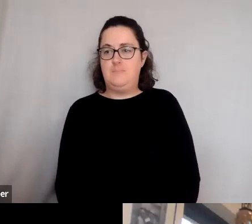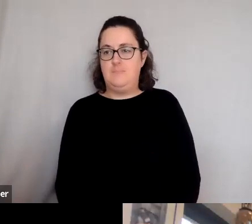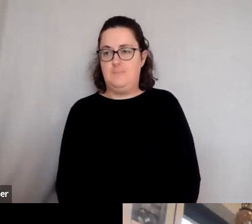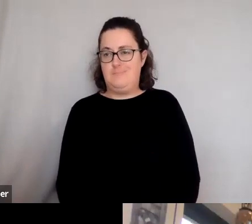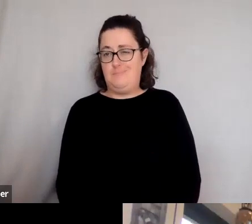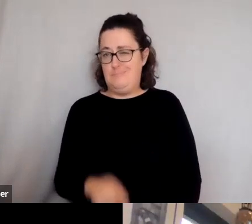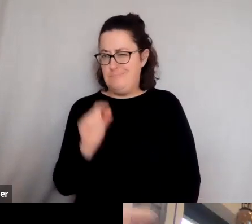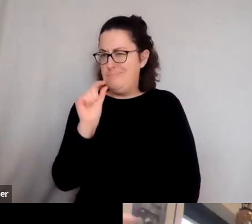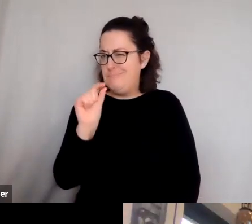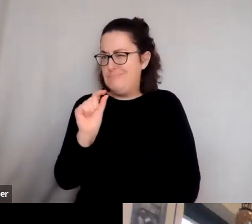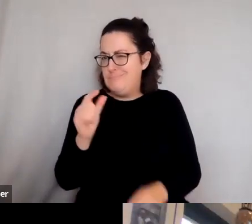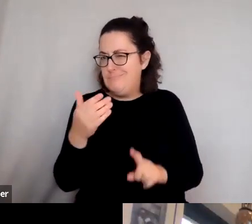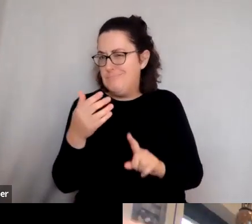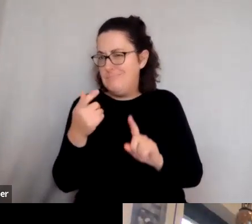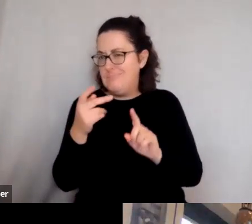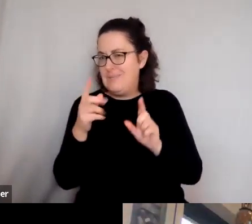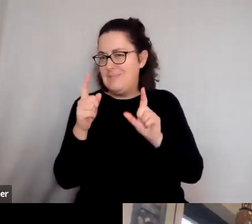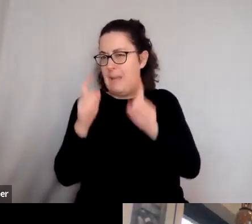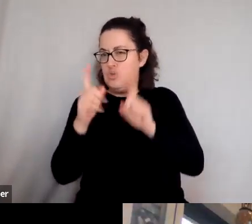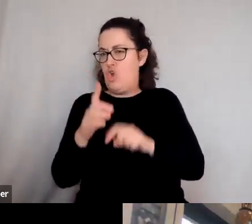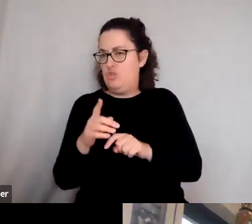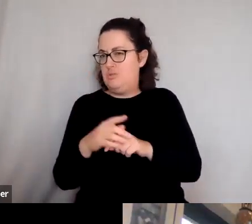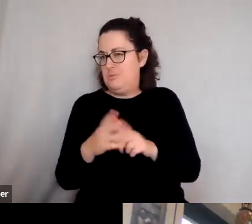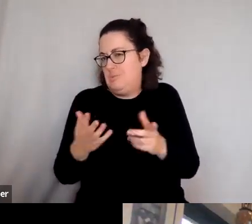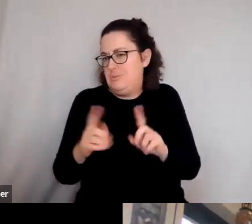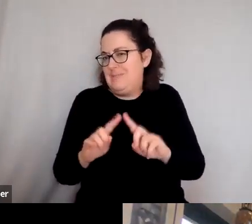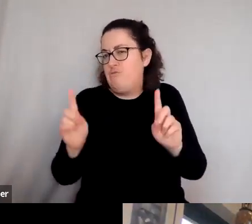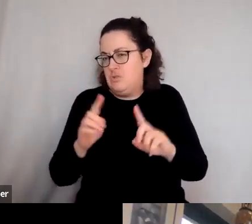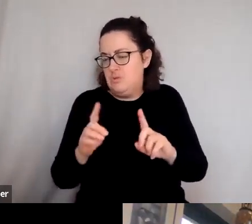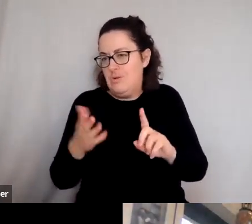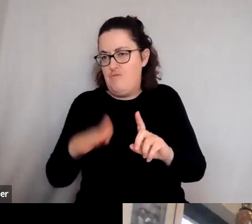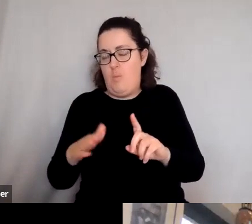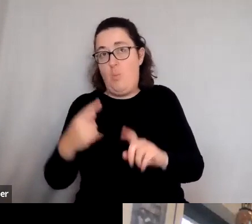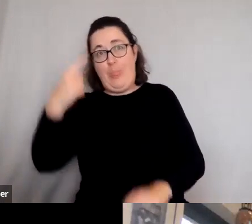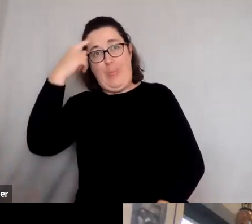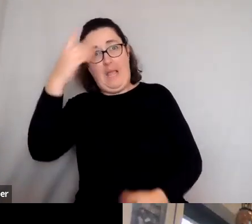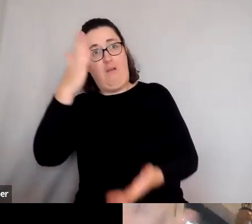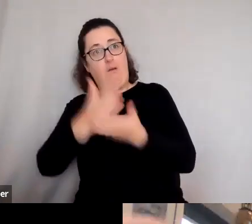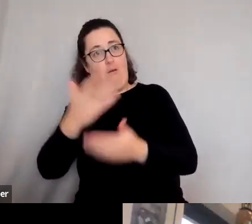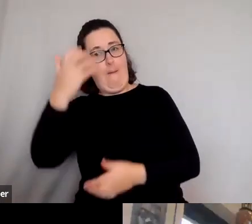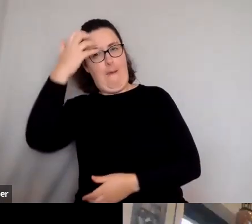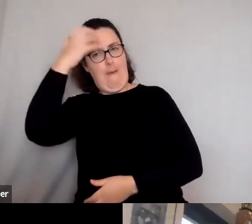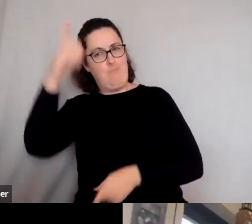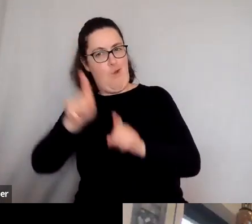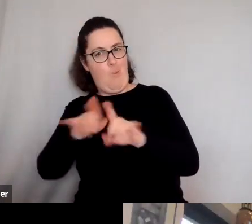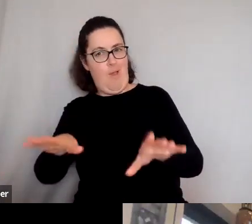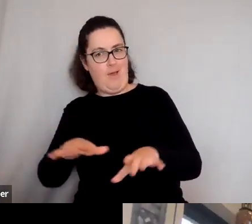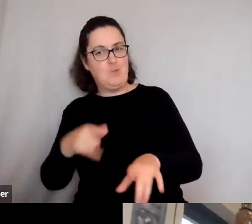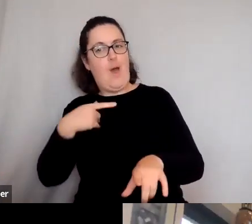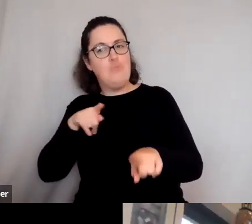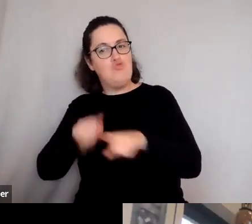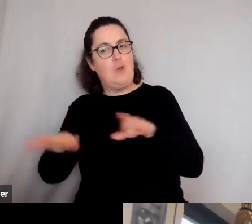vignette, which is so different from what we usually think. But I'm trying to, you know, capture that.